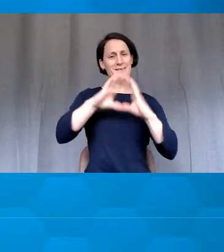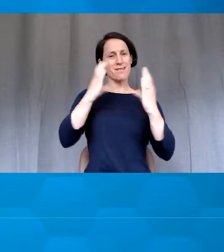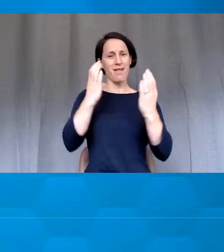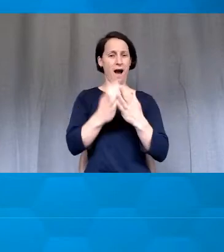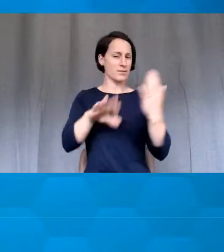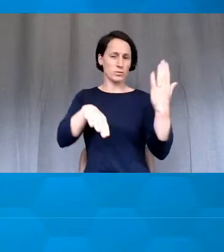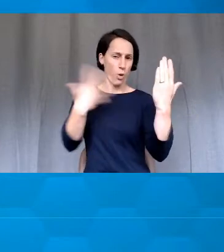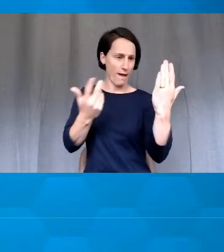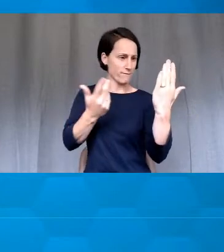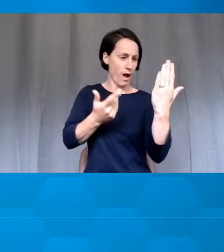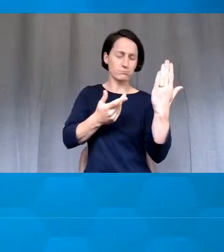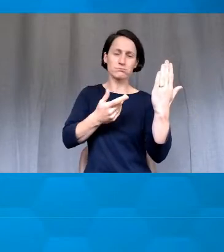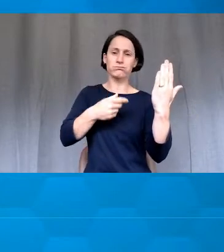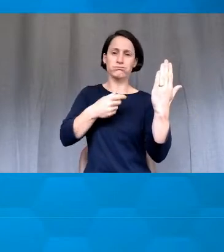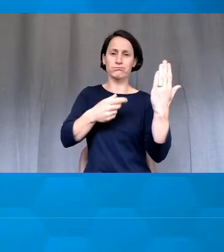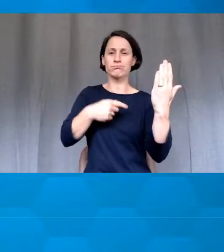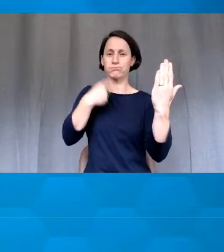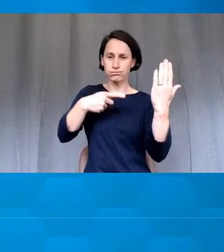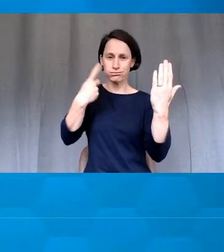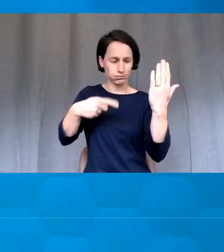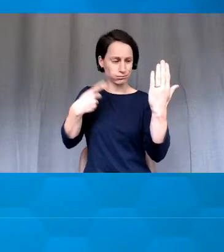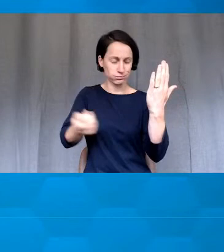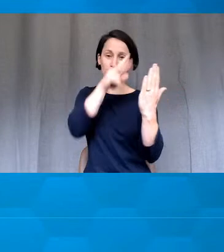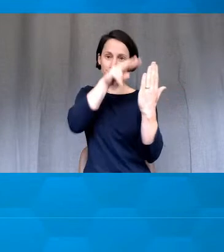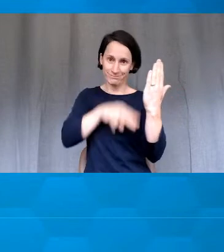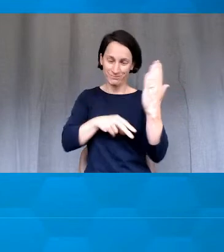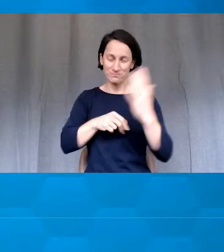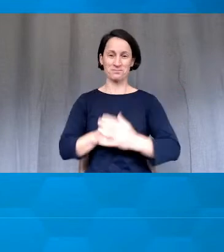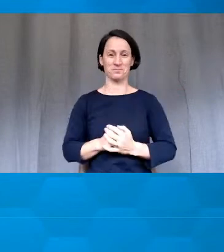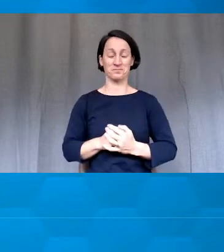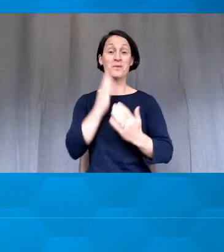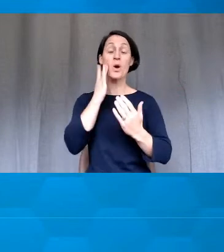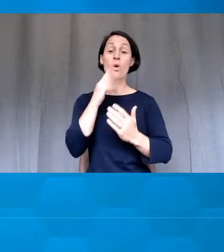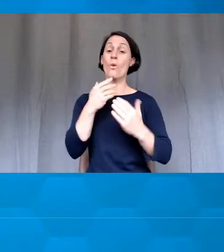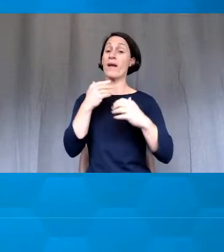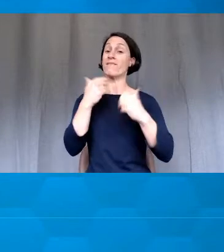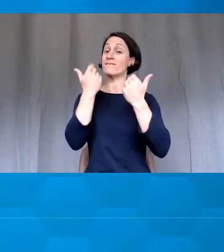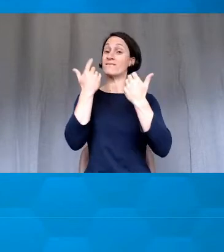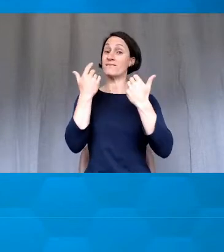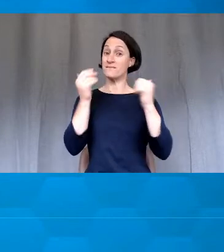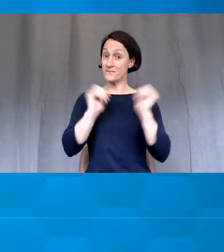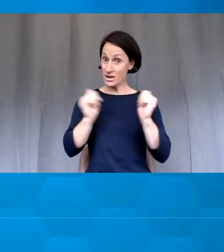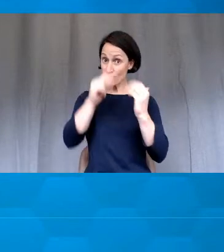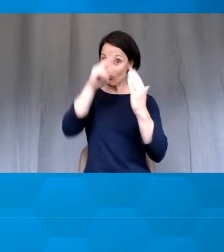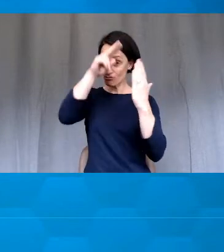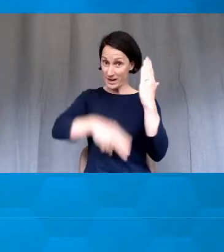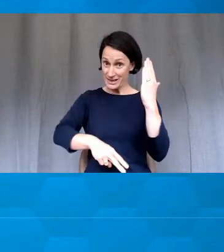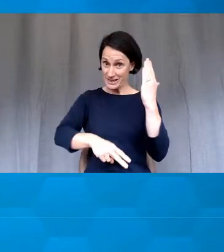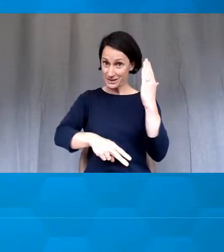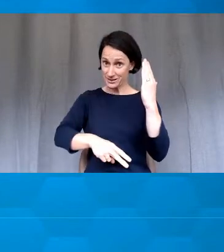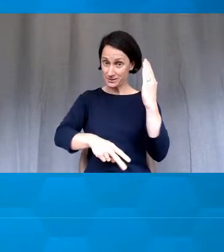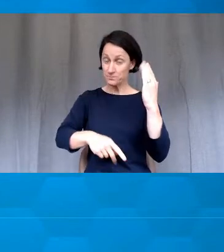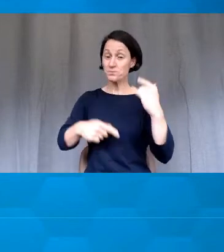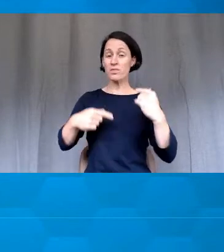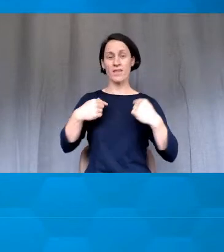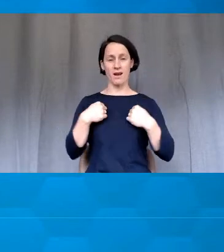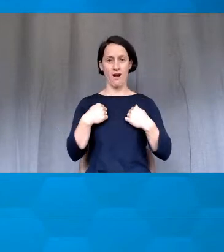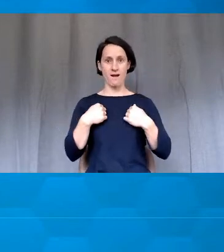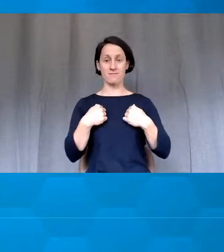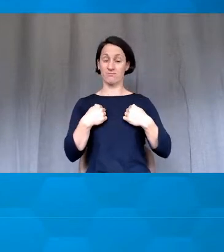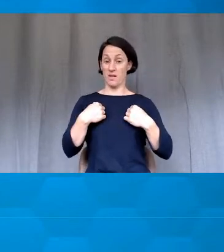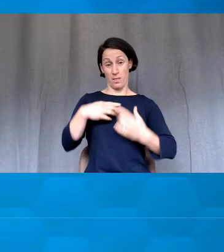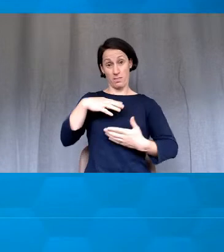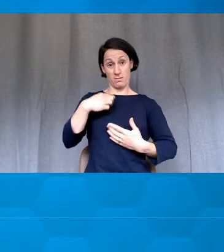person has said about Max. At the end of doing this, each person then says, receiving that appreciative